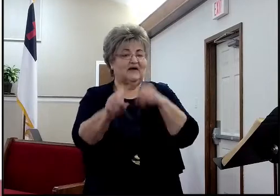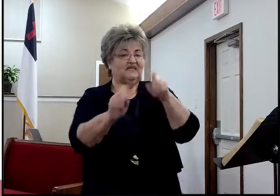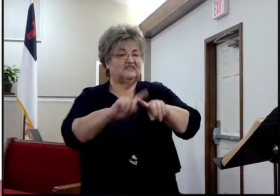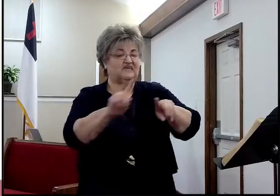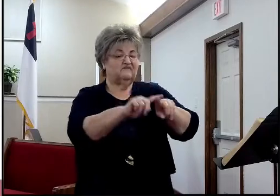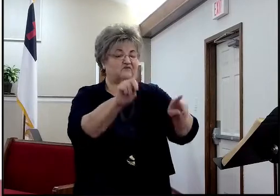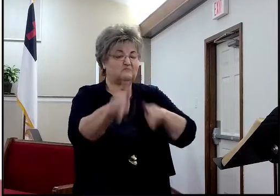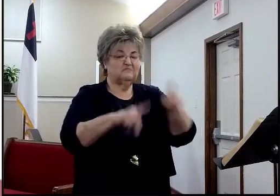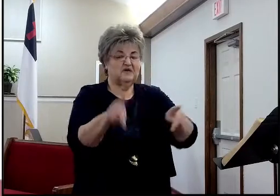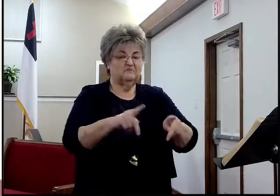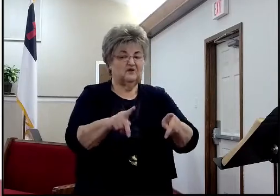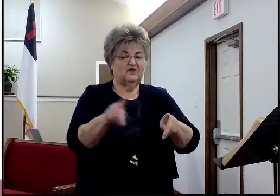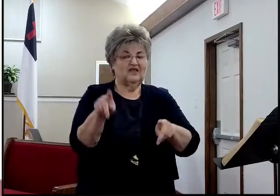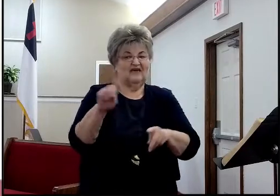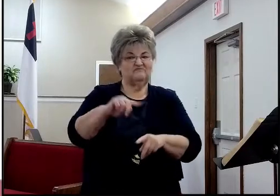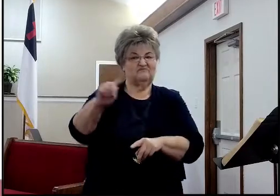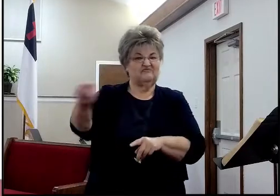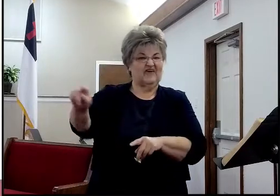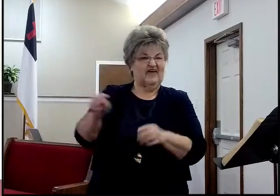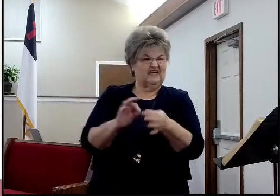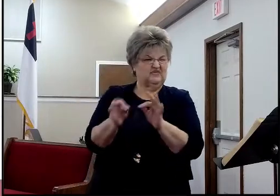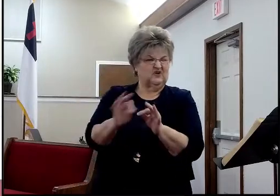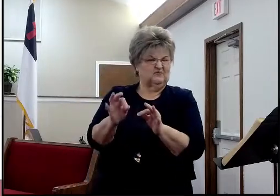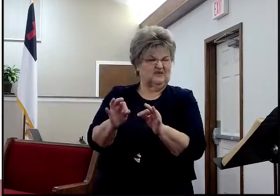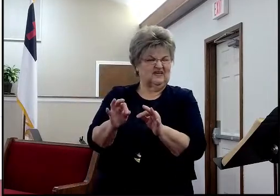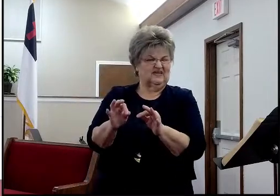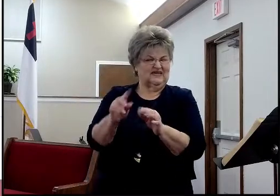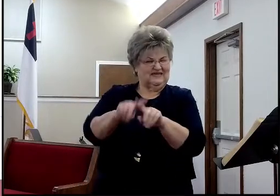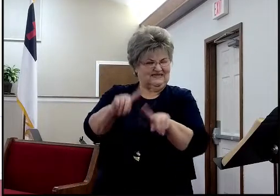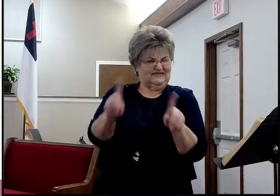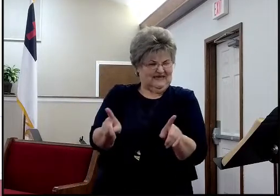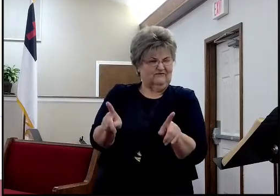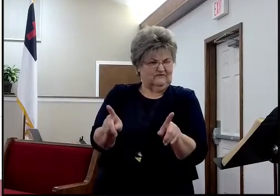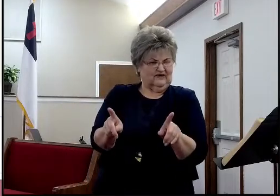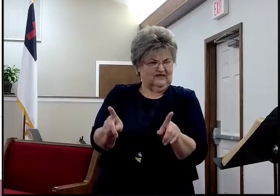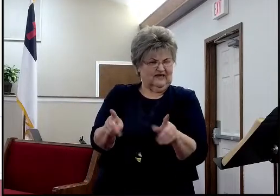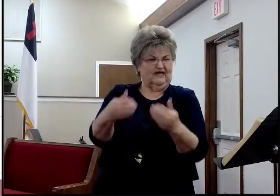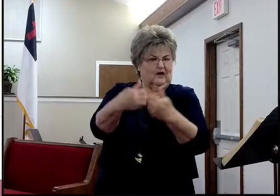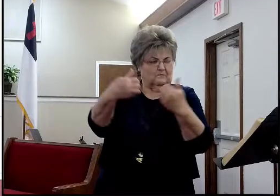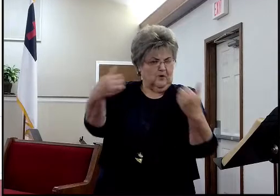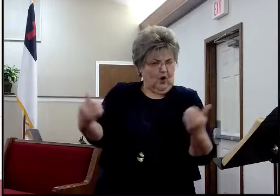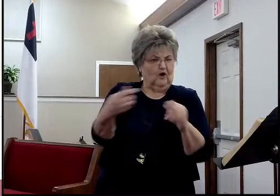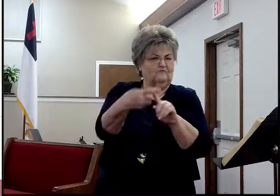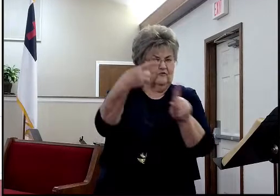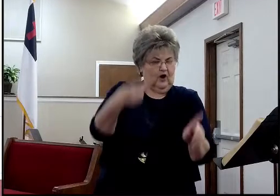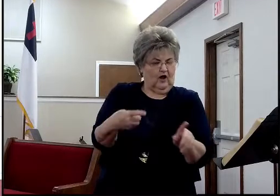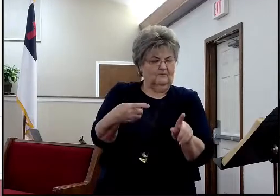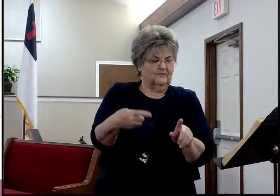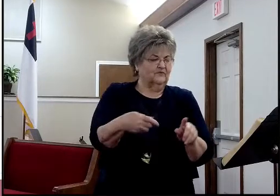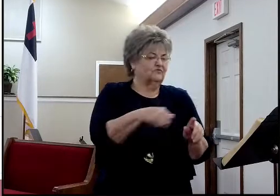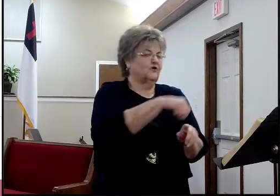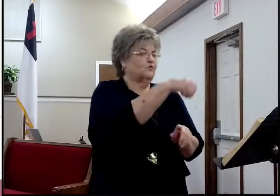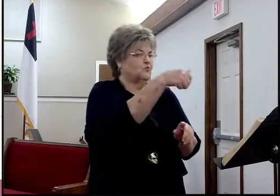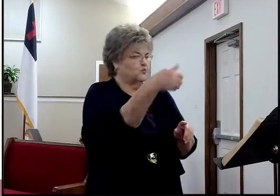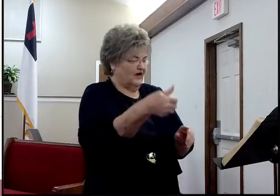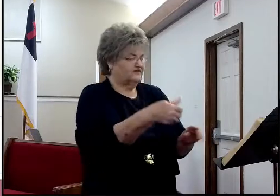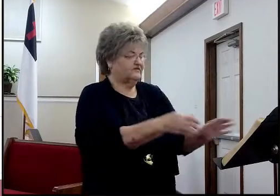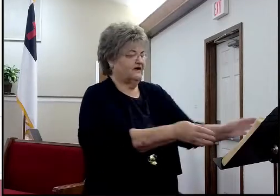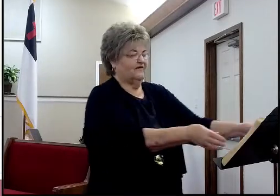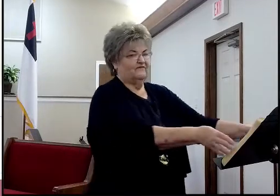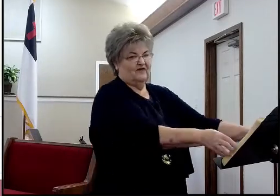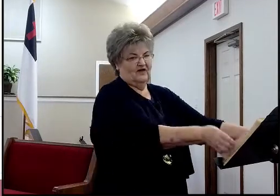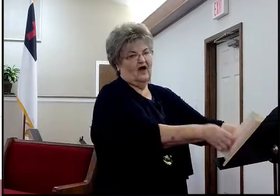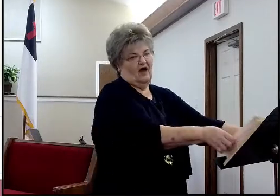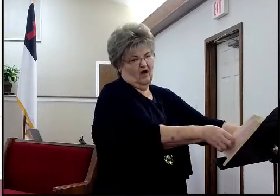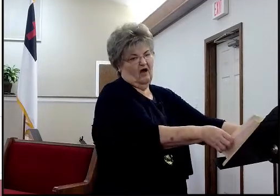if you take a piece out of it and then you privately interpret it, a meaning apart from the rest of scripture, that's a private interpretation.